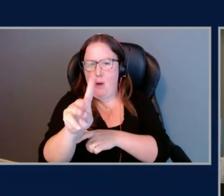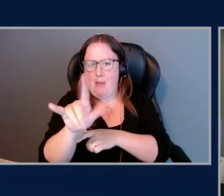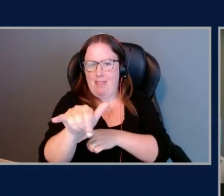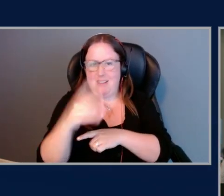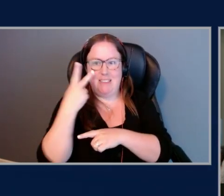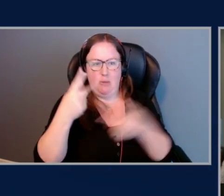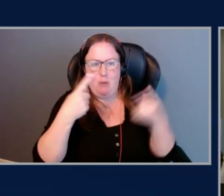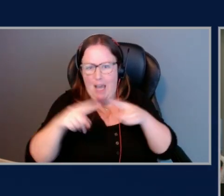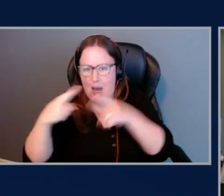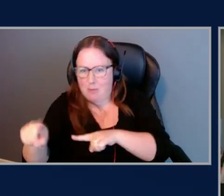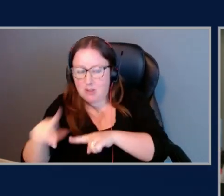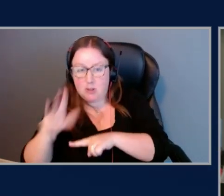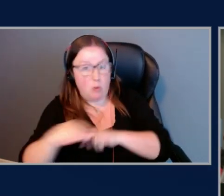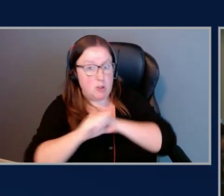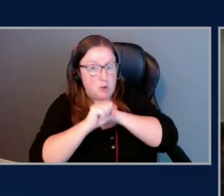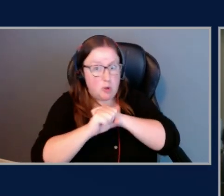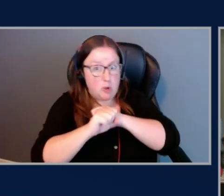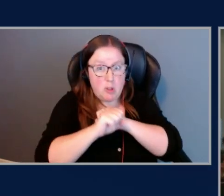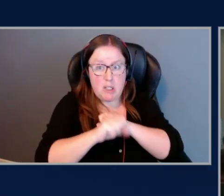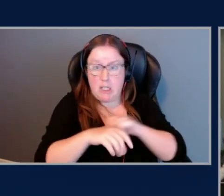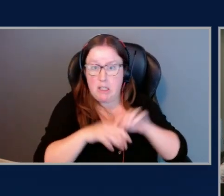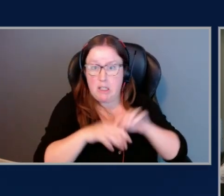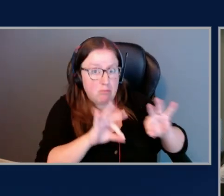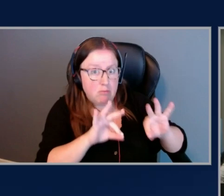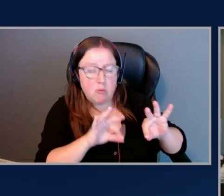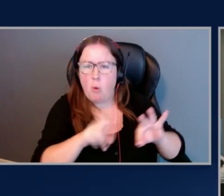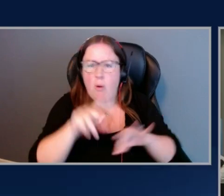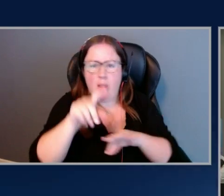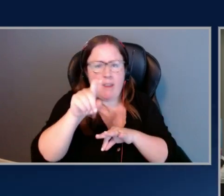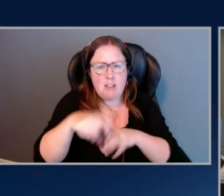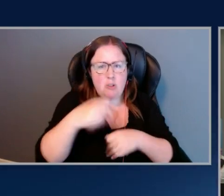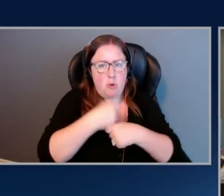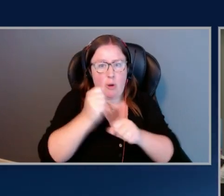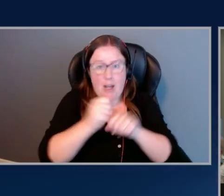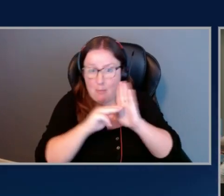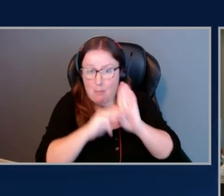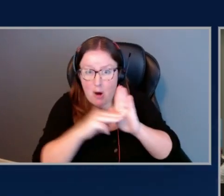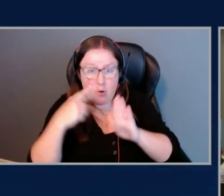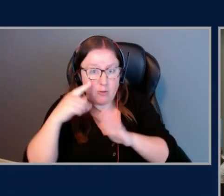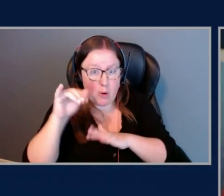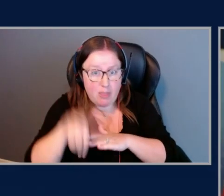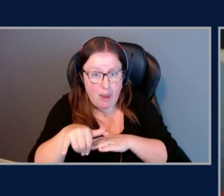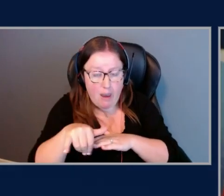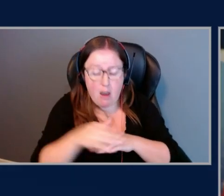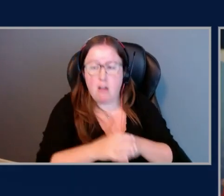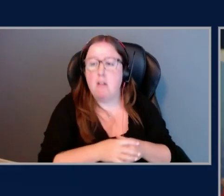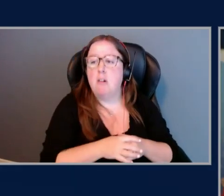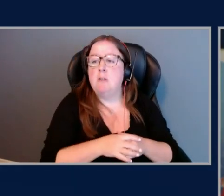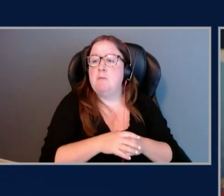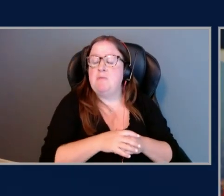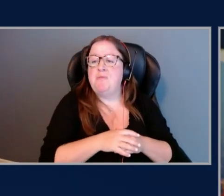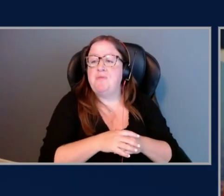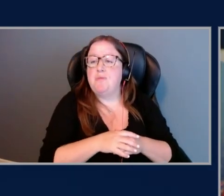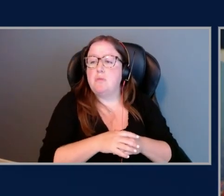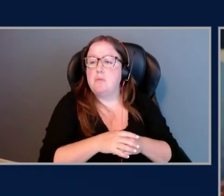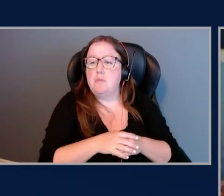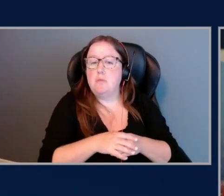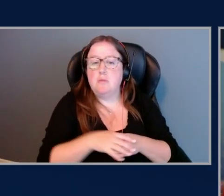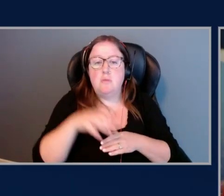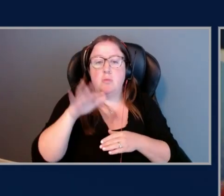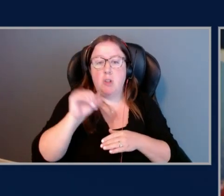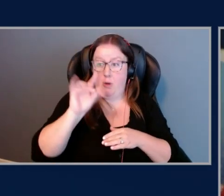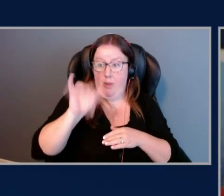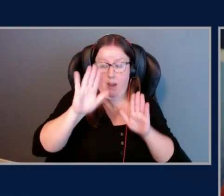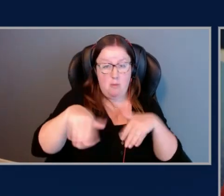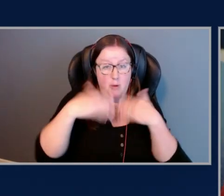is there a security attack that's coming, and do they need to train a model for that? And so what this Apache Iceberg provides